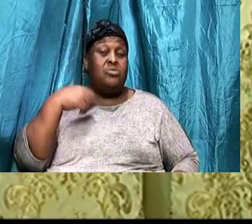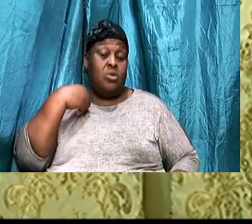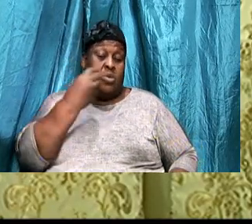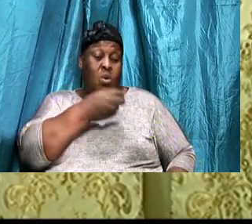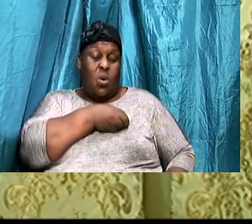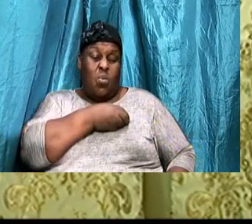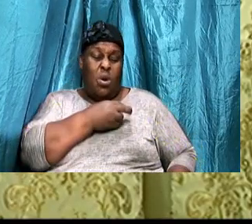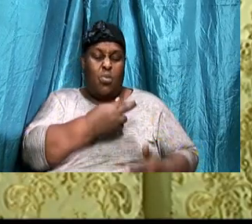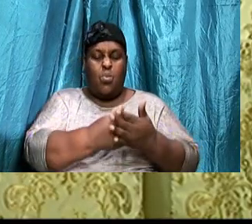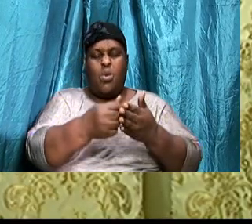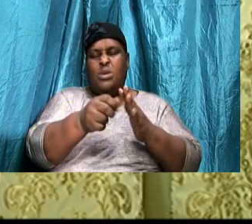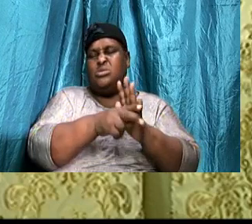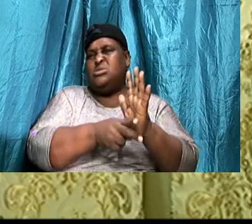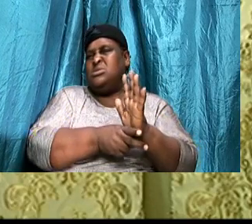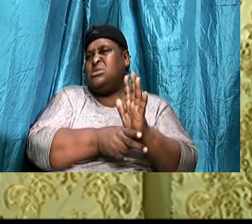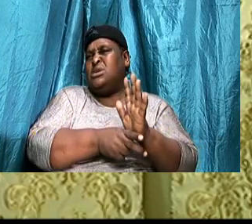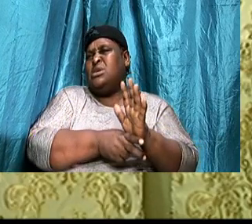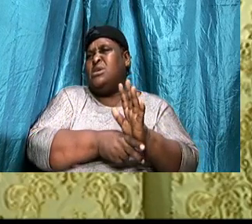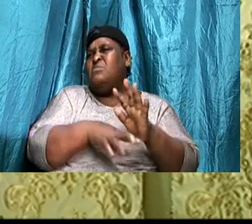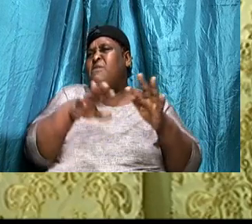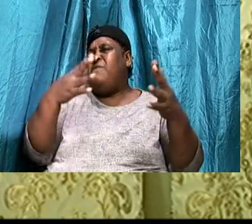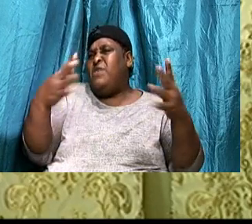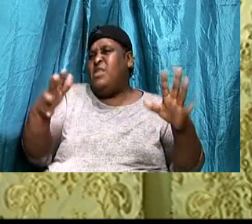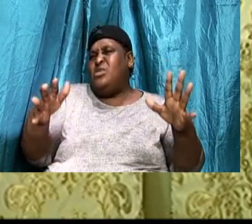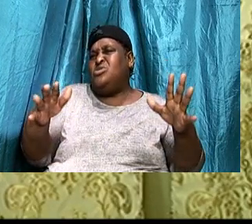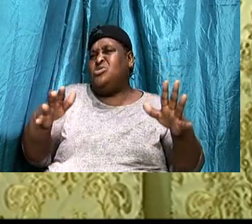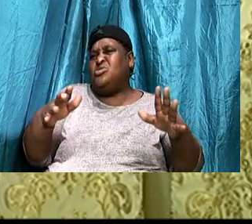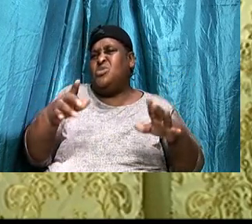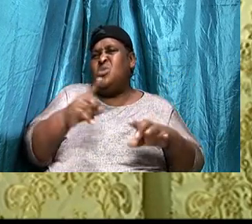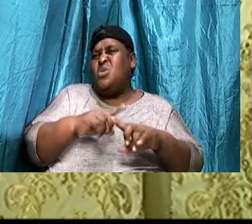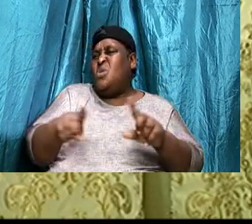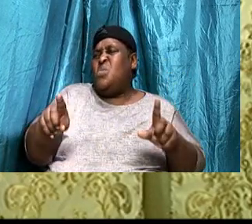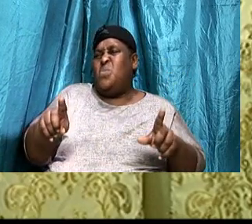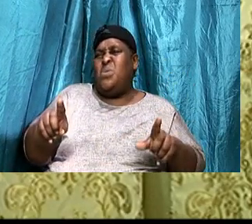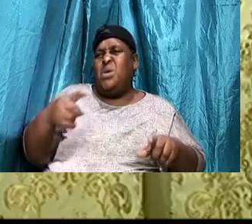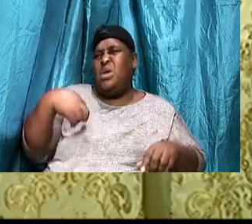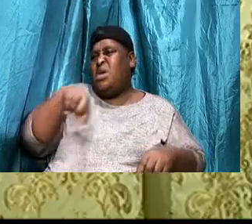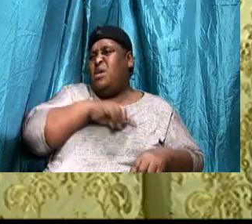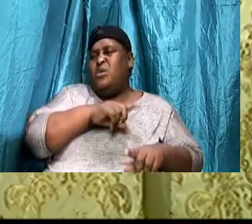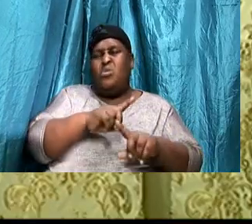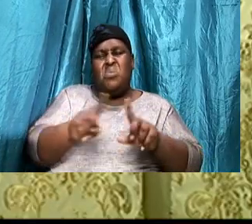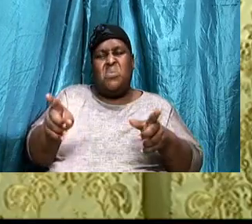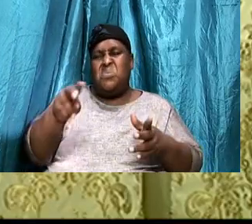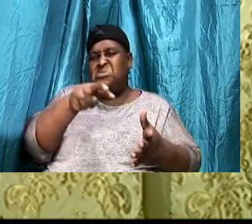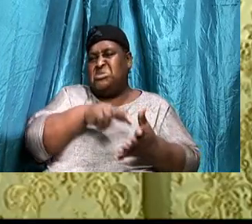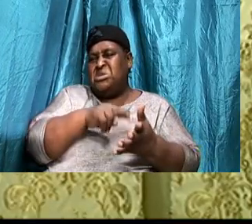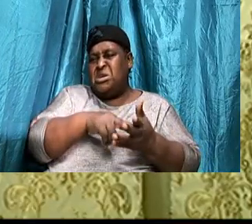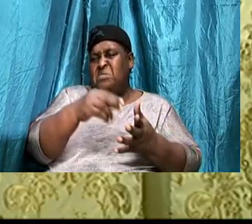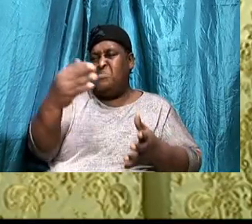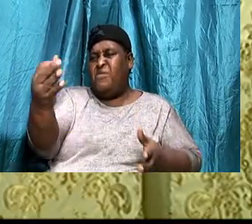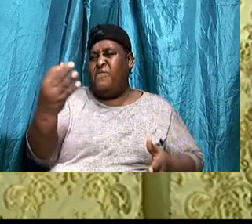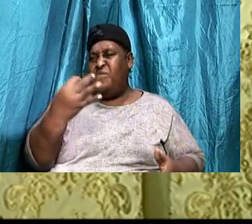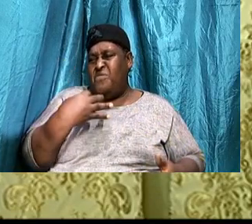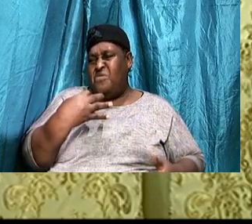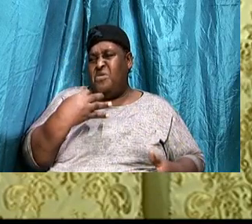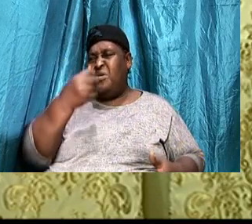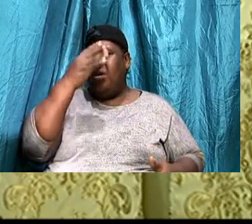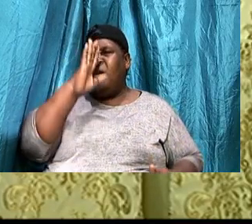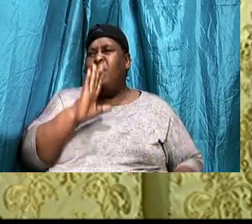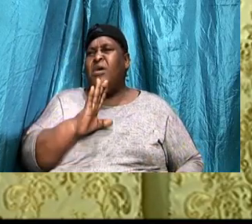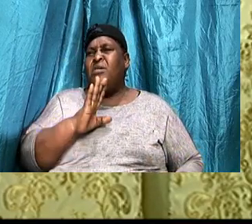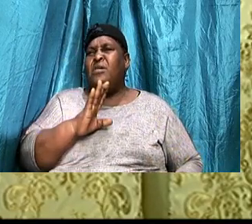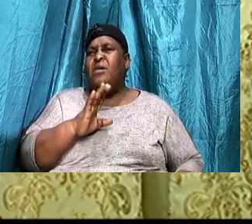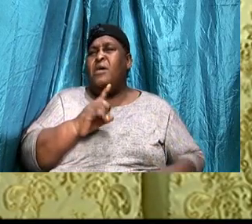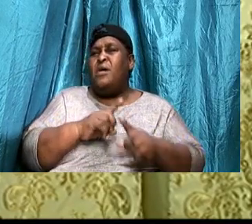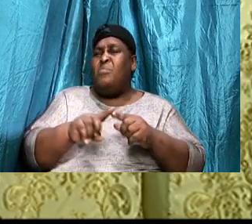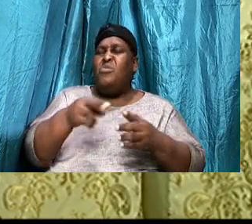No lot, And part with God, We could not stand, Before God, But the righteousness, That we are talking about, Is the righteousness,